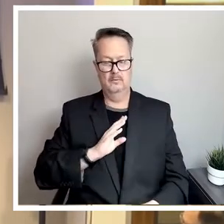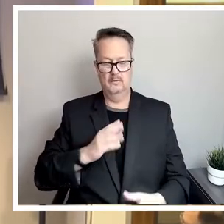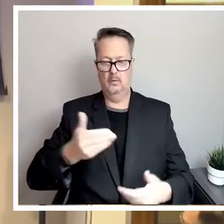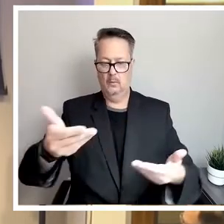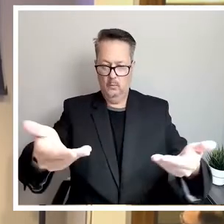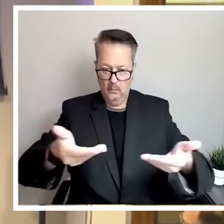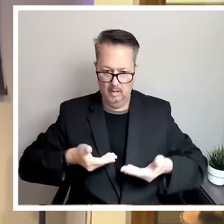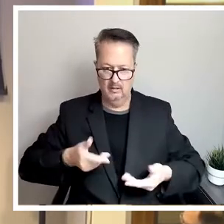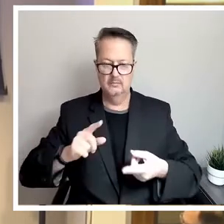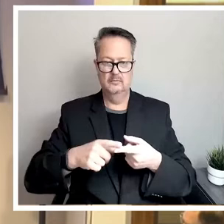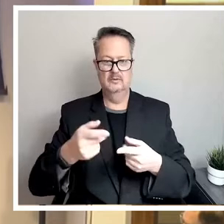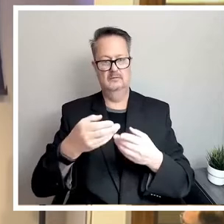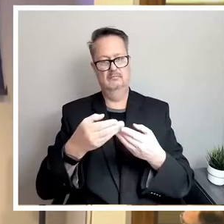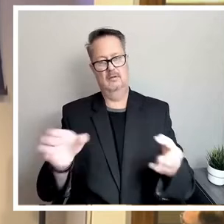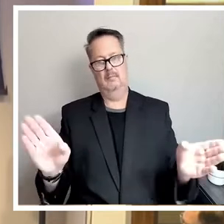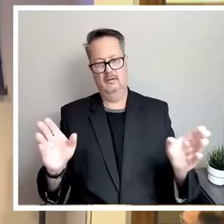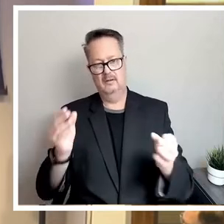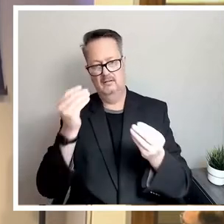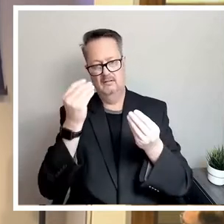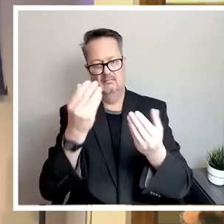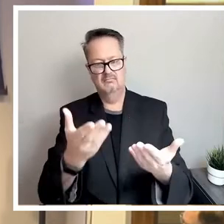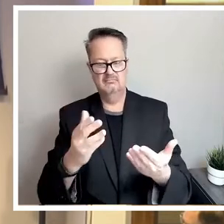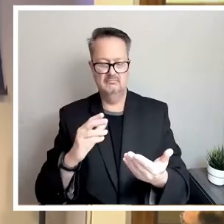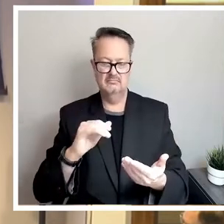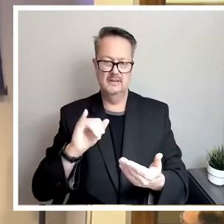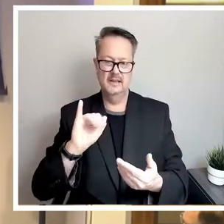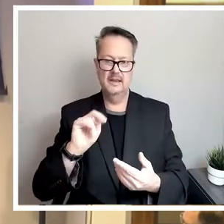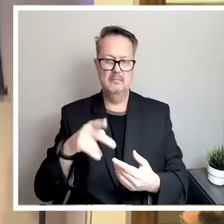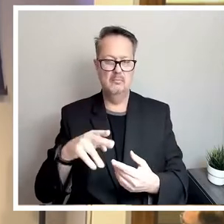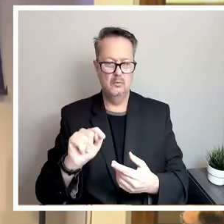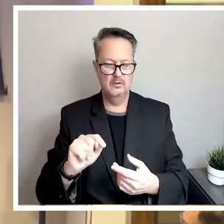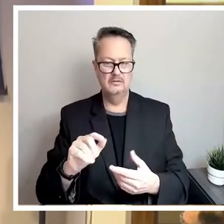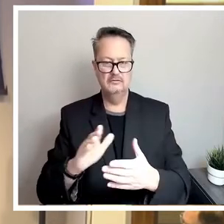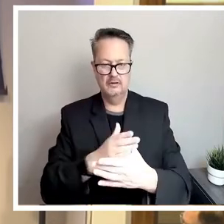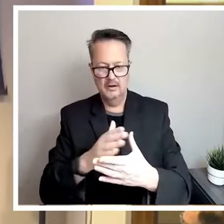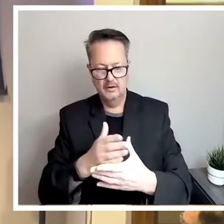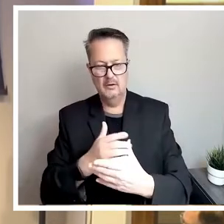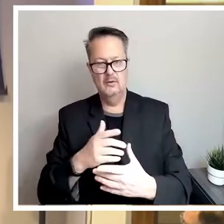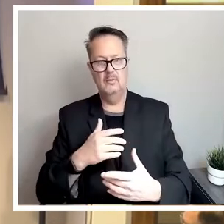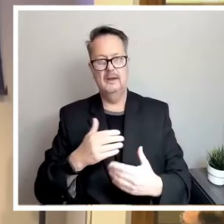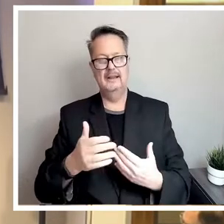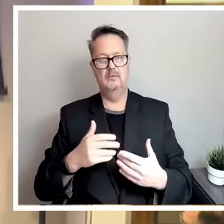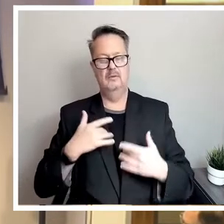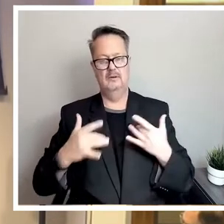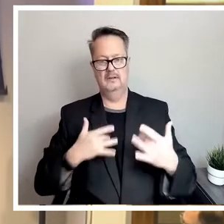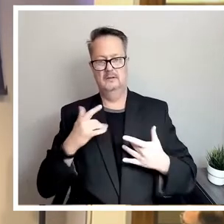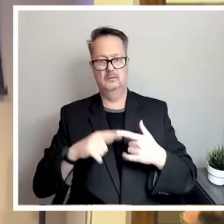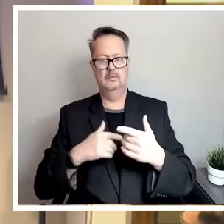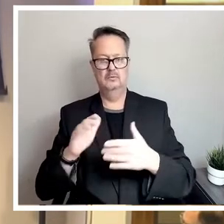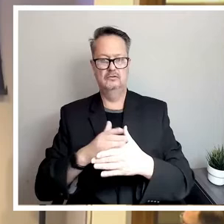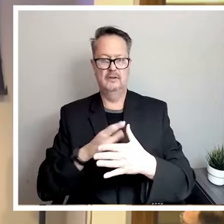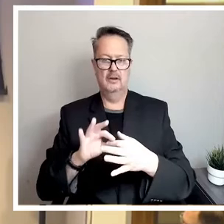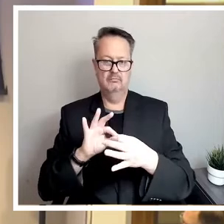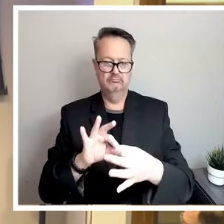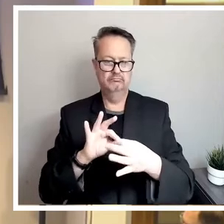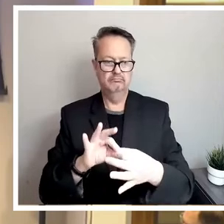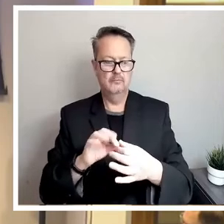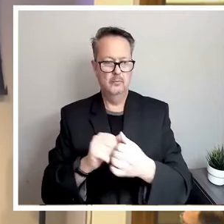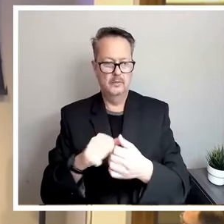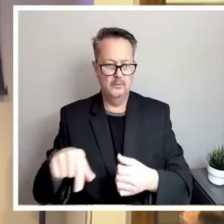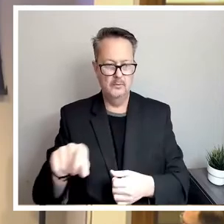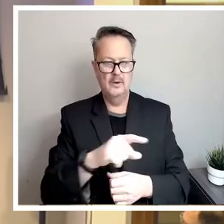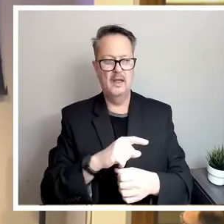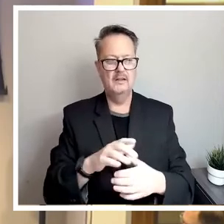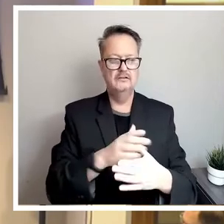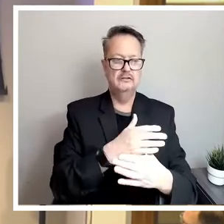you for taking time to join us. We are eager to connect with you tonight and to share key updates about our break case. Vice Chair Gonzalez,